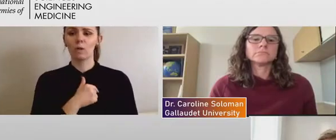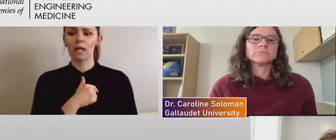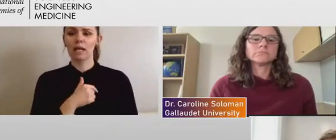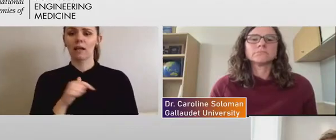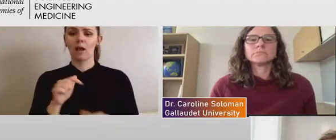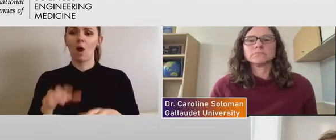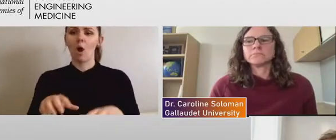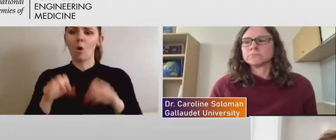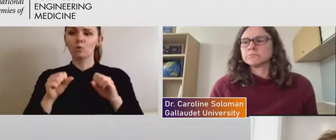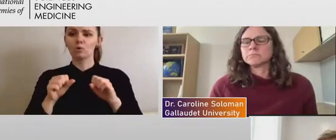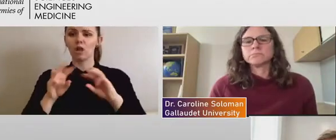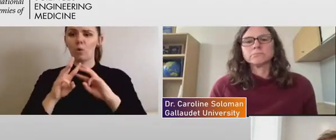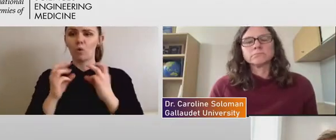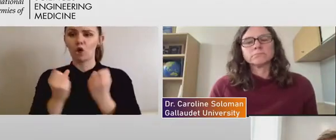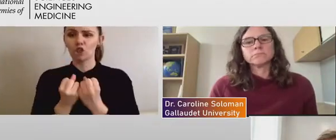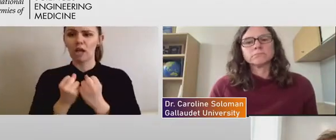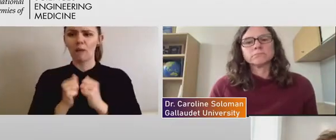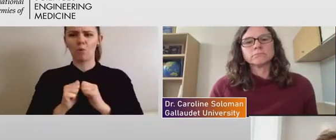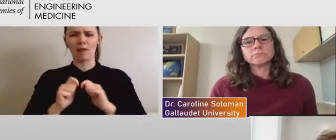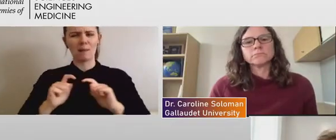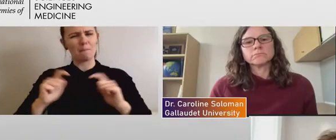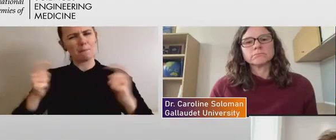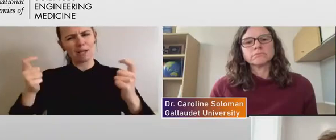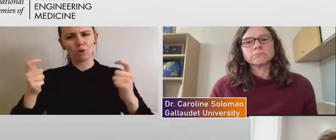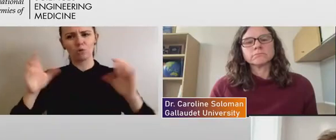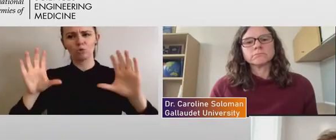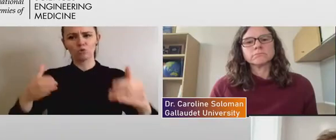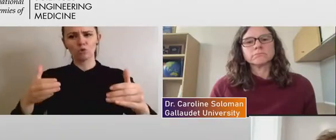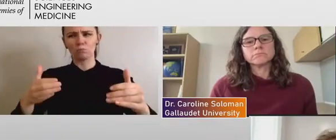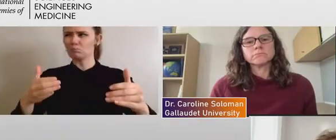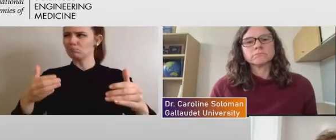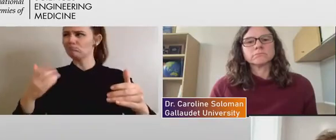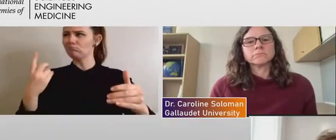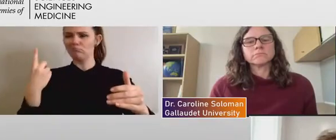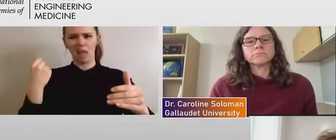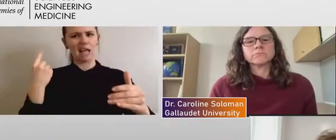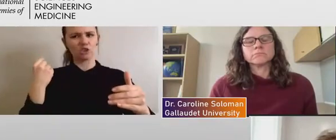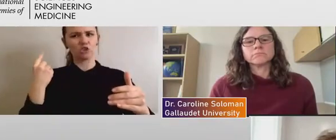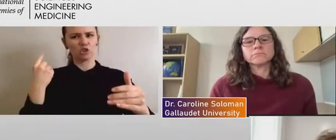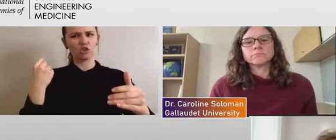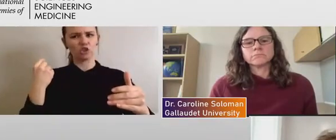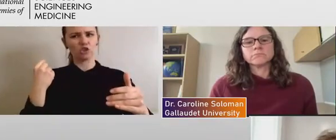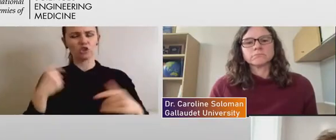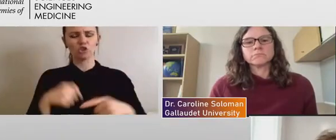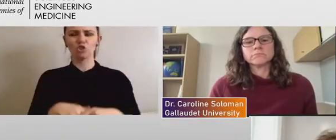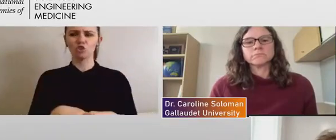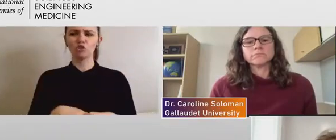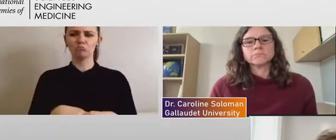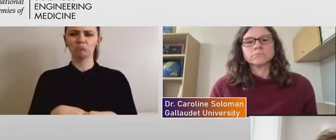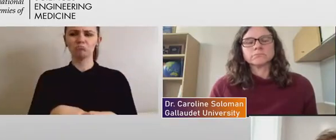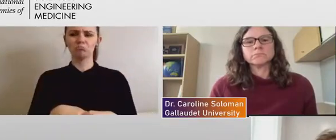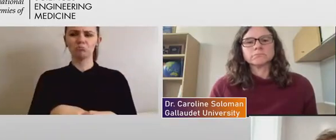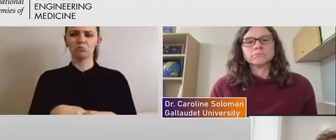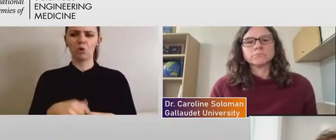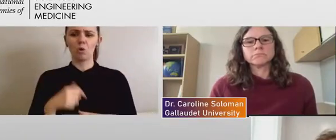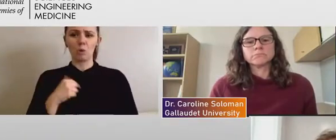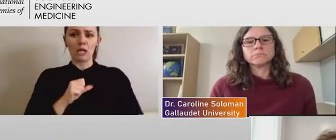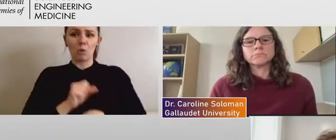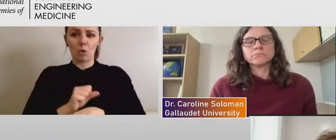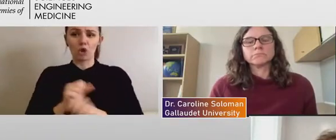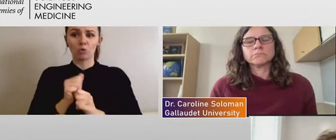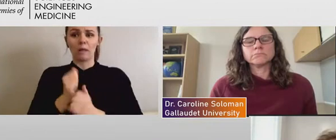larger group, uh, this earlier last year and worked with some of the assistive technology providers